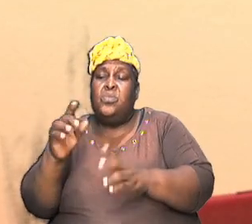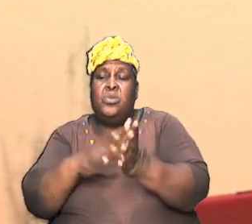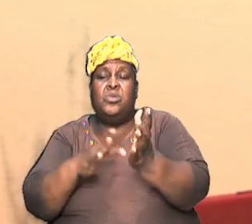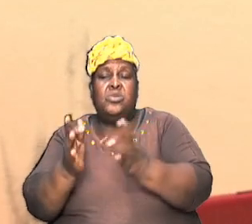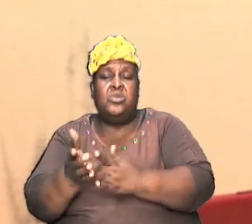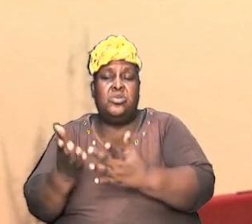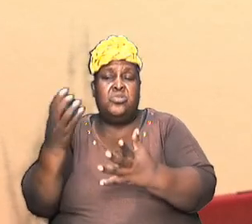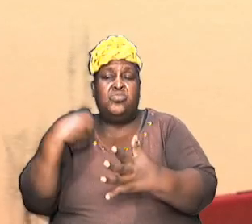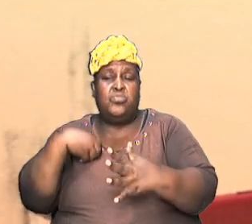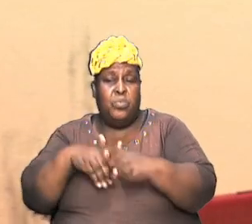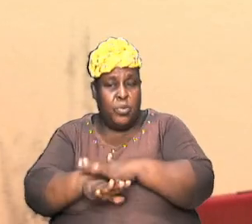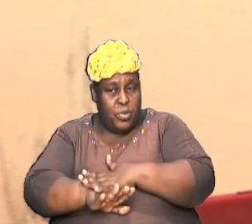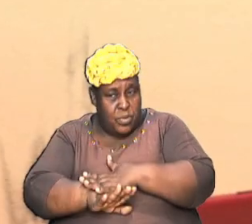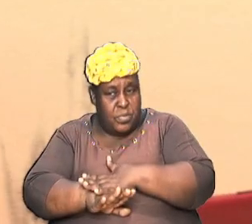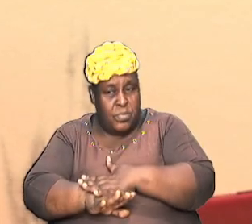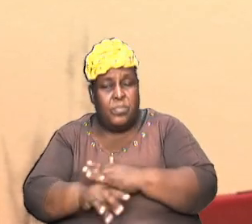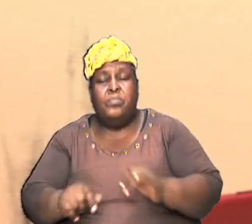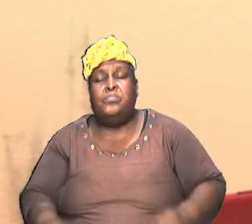yet